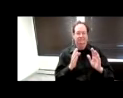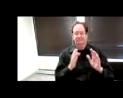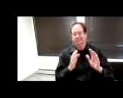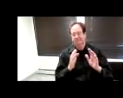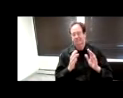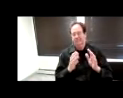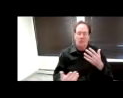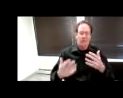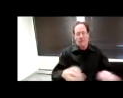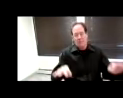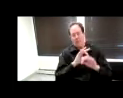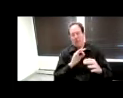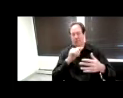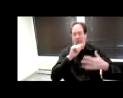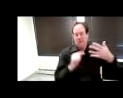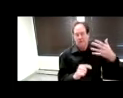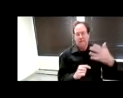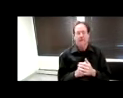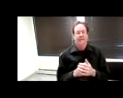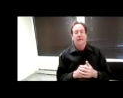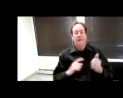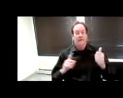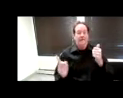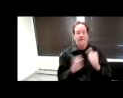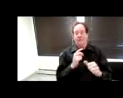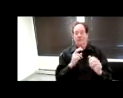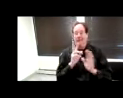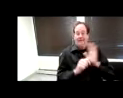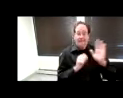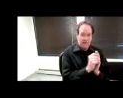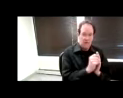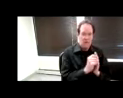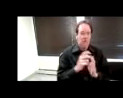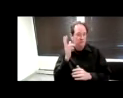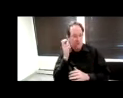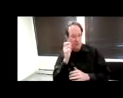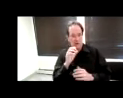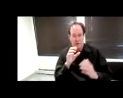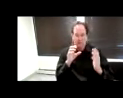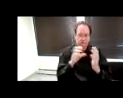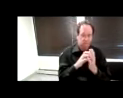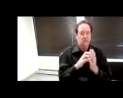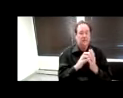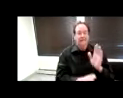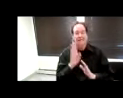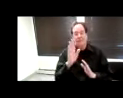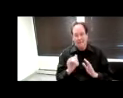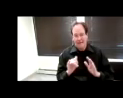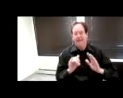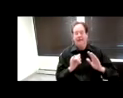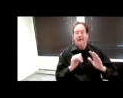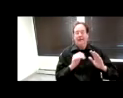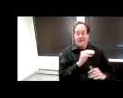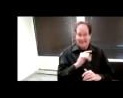parts. The first is that video or audio content created or developed by MIT faculty and staff as